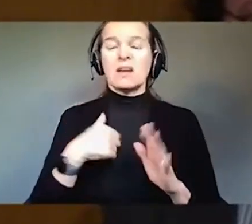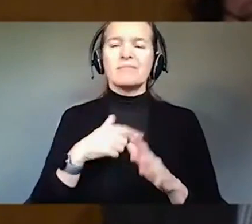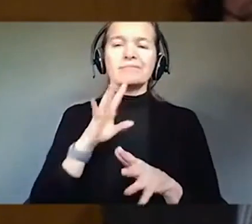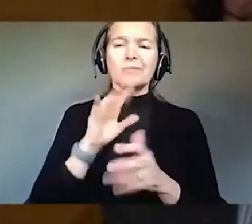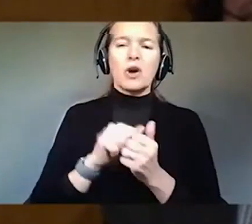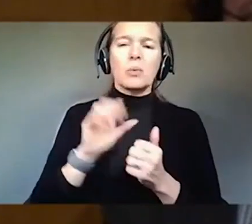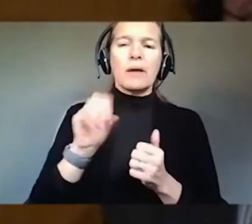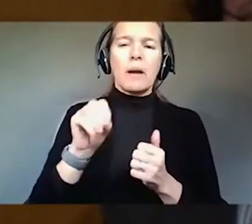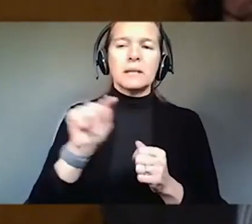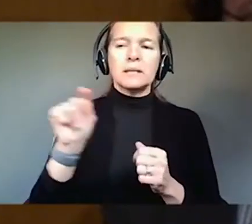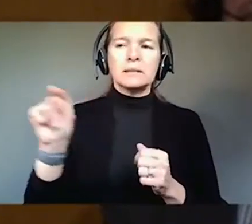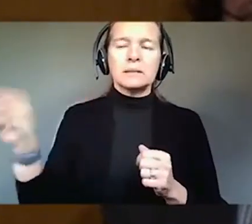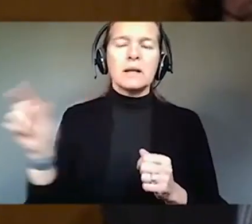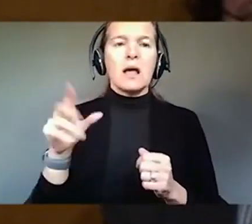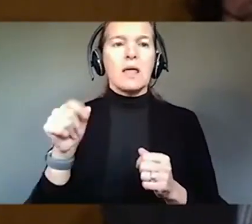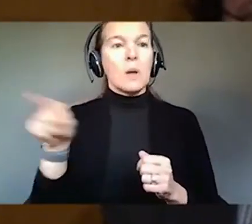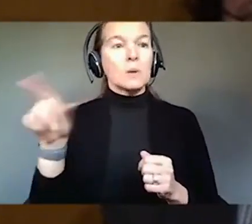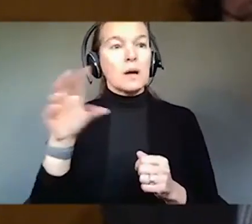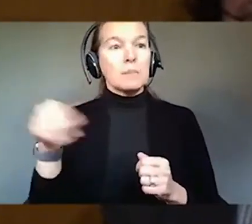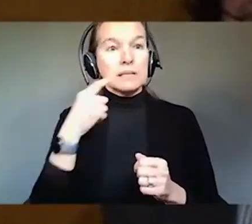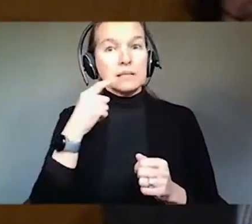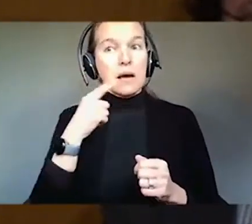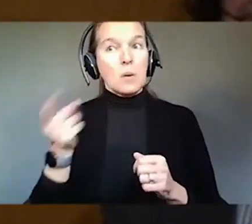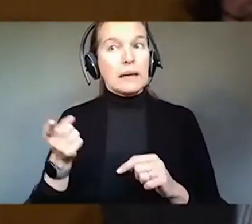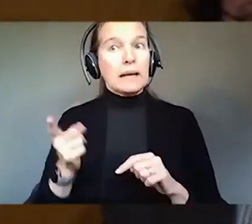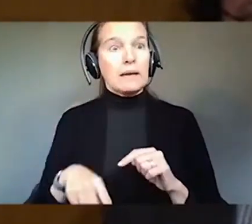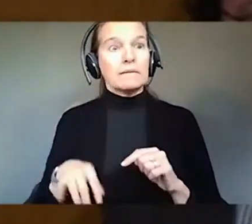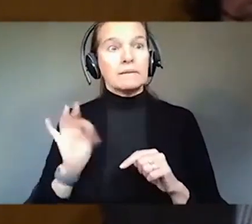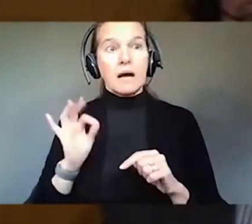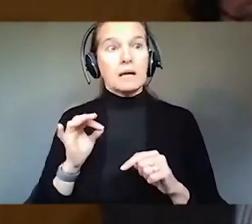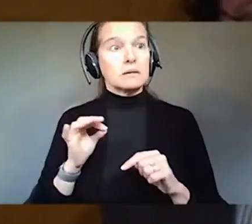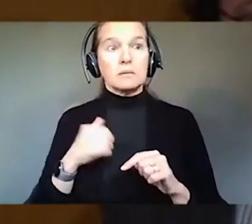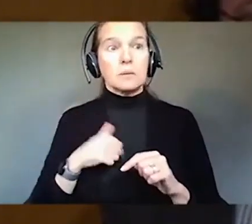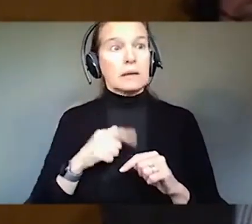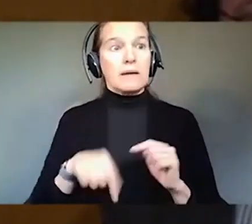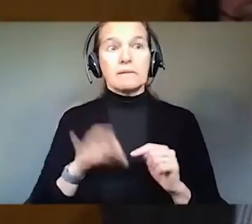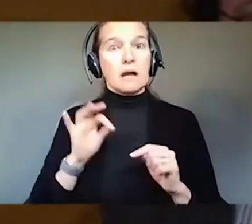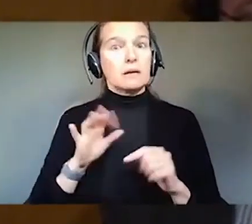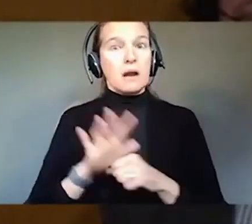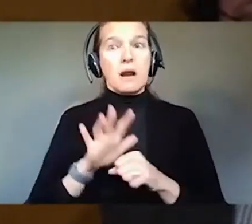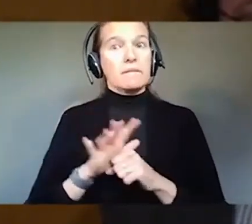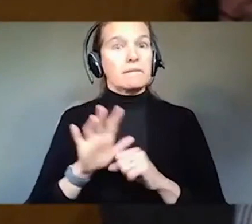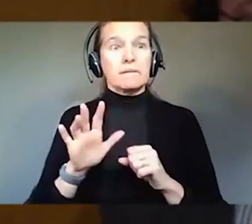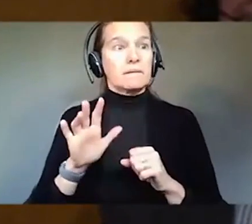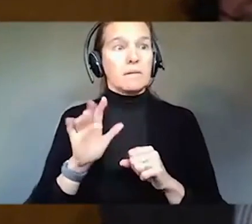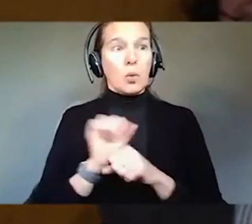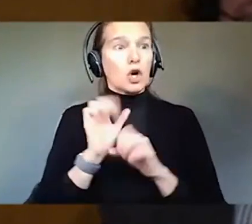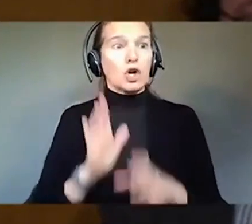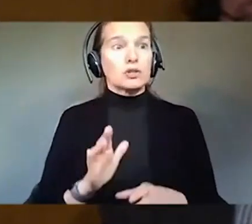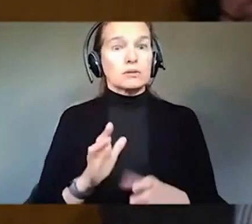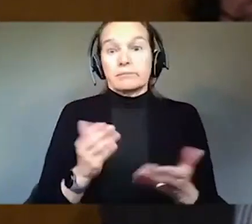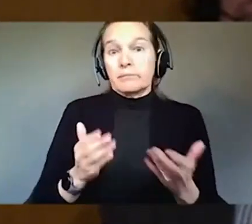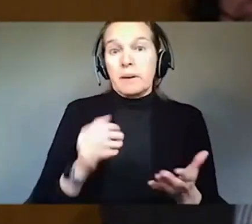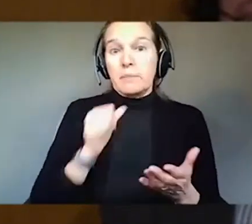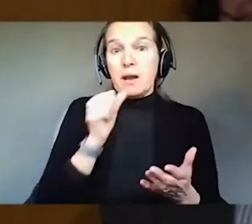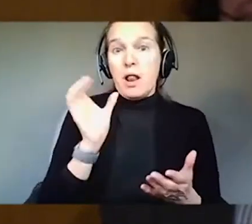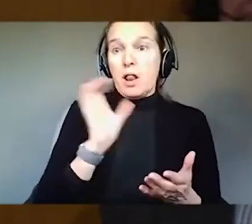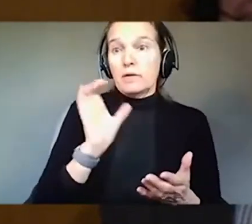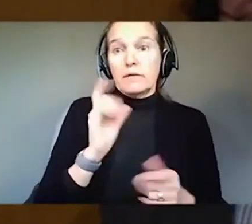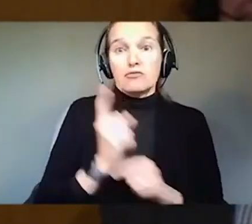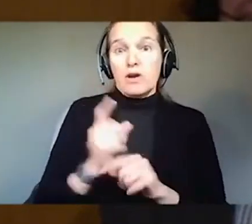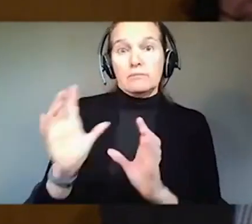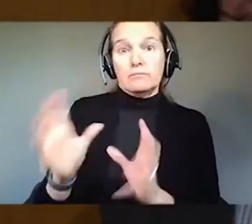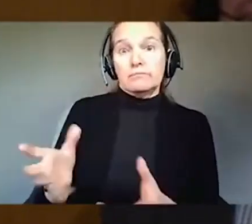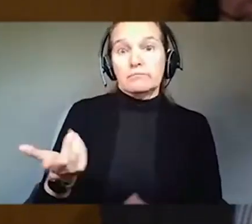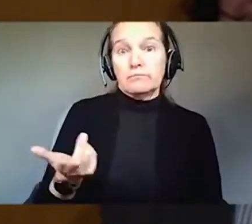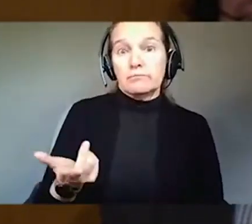things they always said is we cannot find enough people to hire. Maybe they just weren't looking in the right place. Nebraska